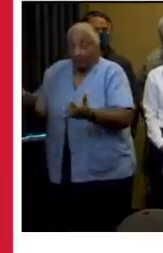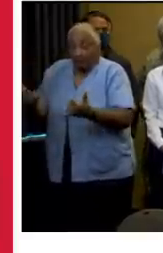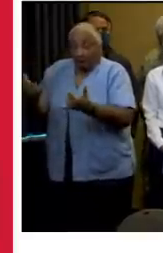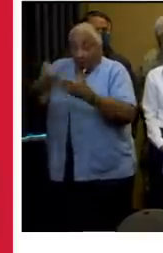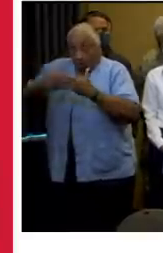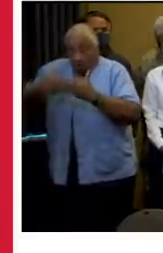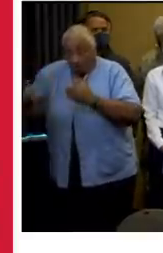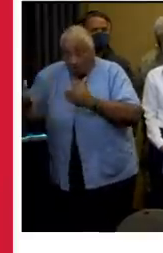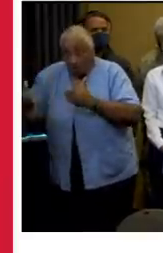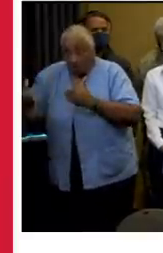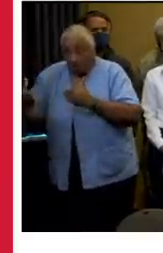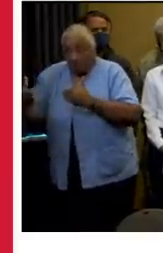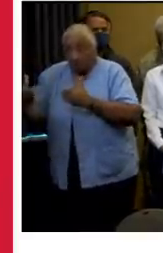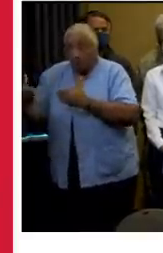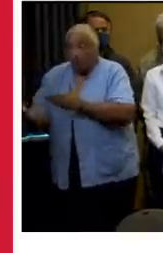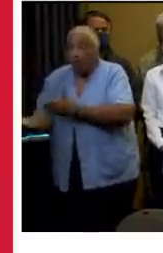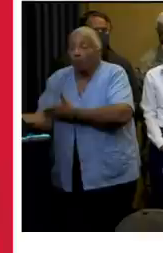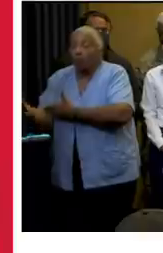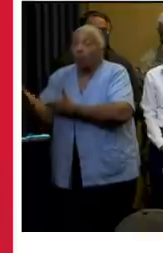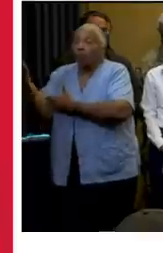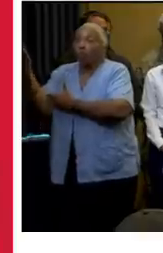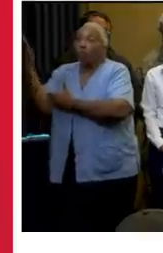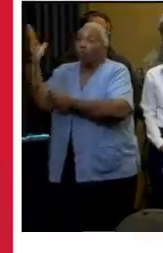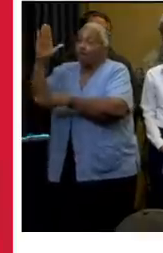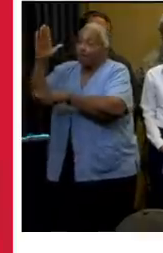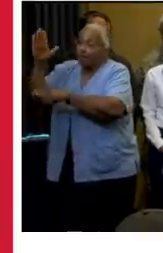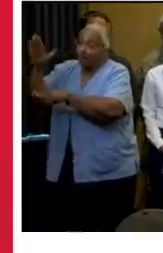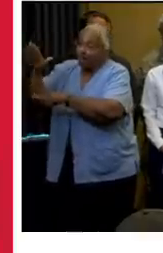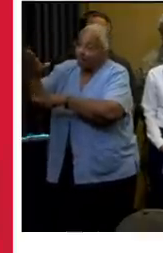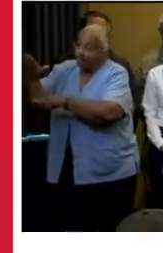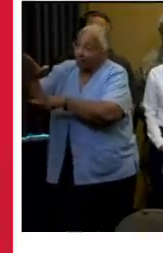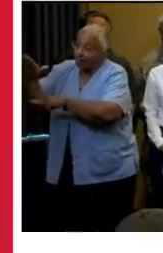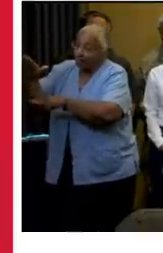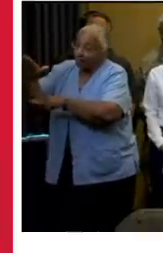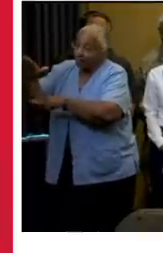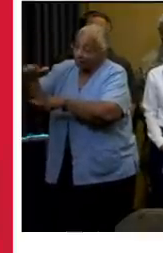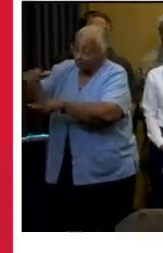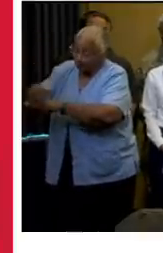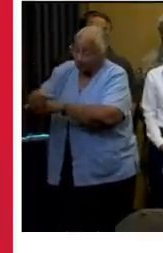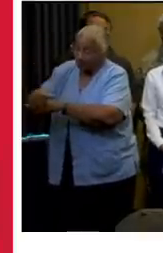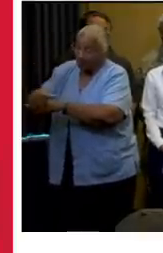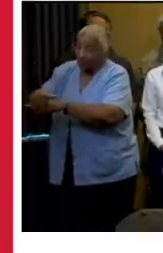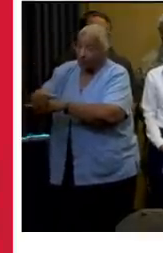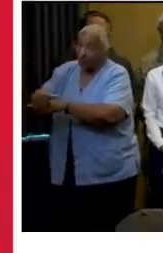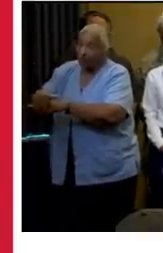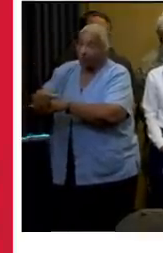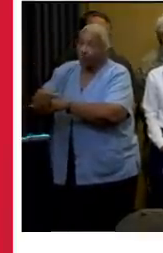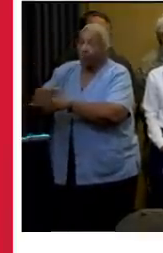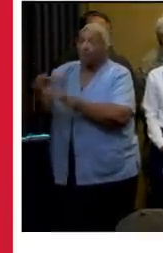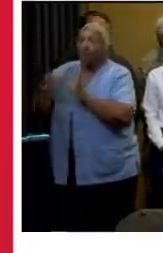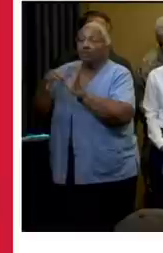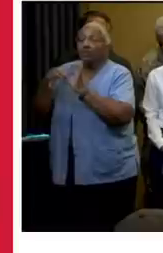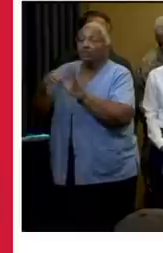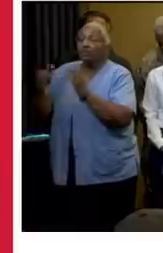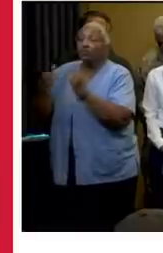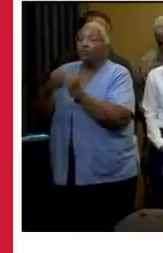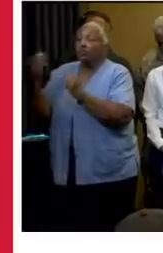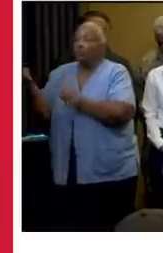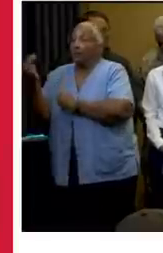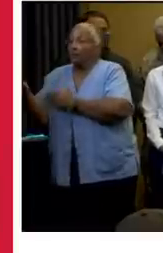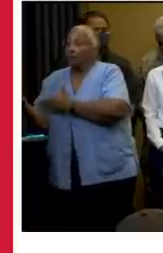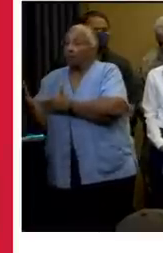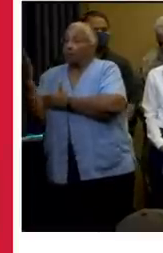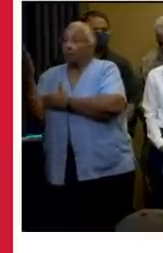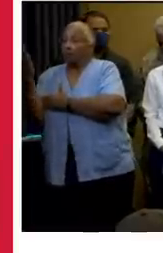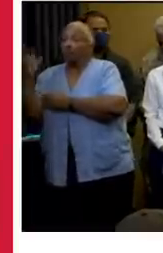all morning, all afternoon, all evening. As it relates to Monday morning,